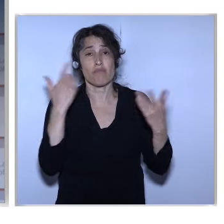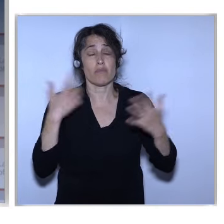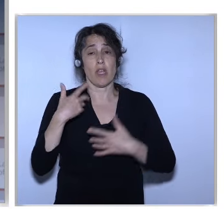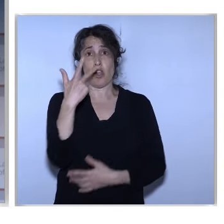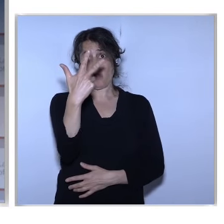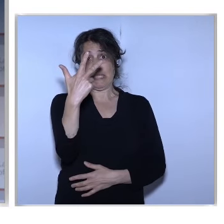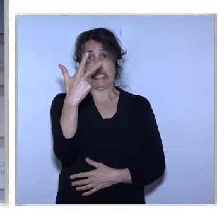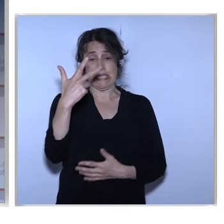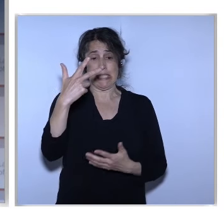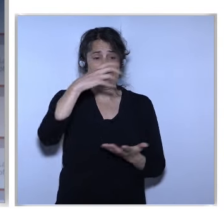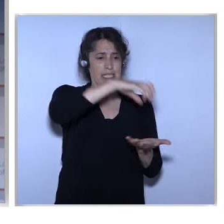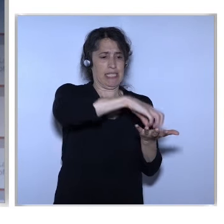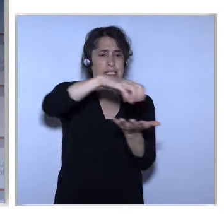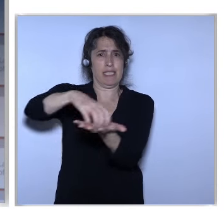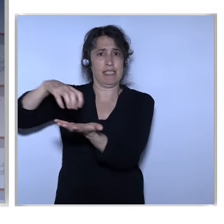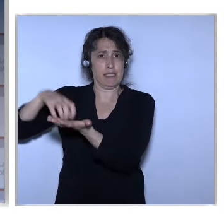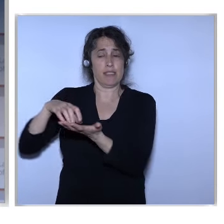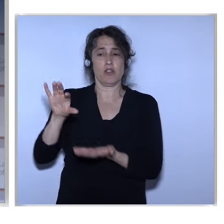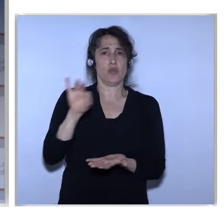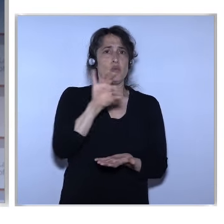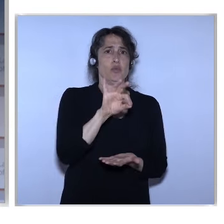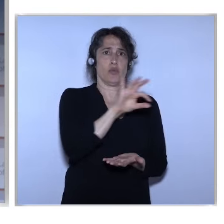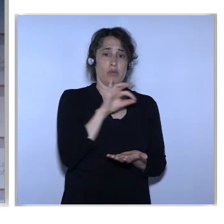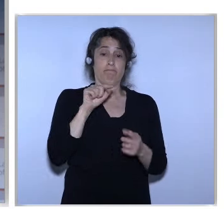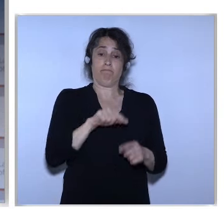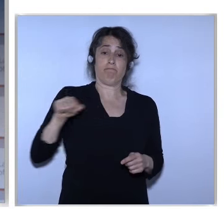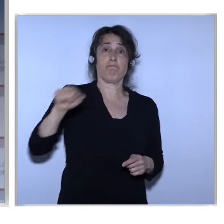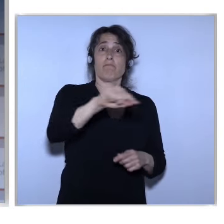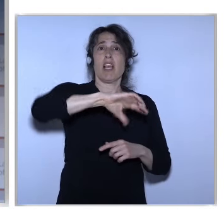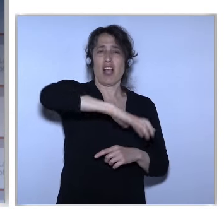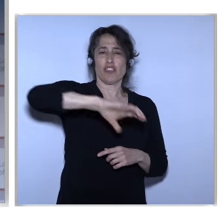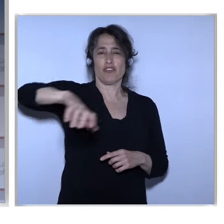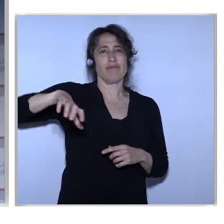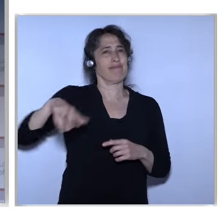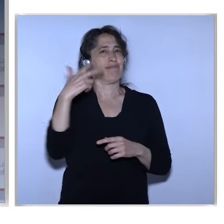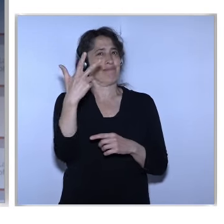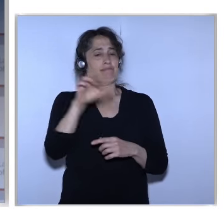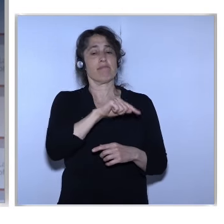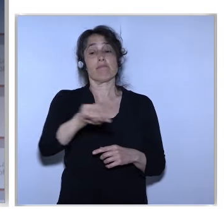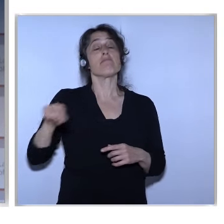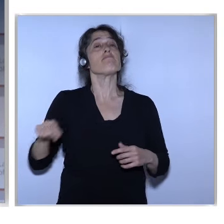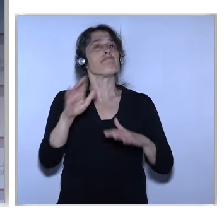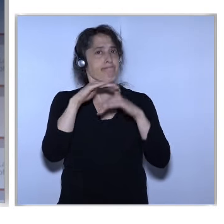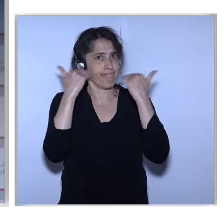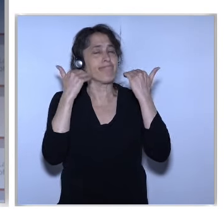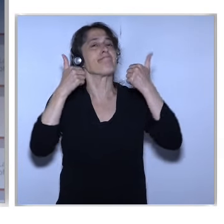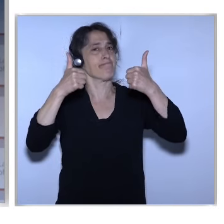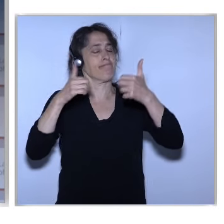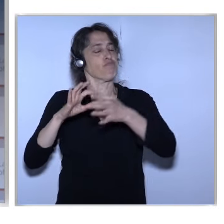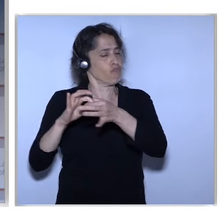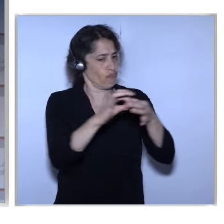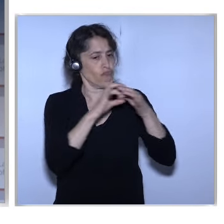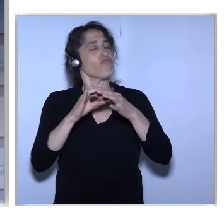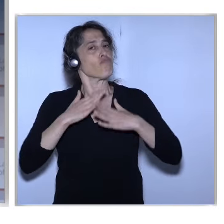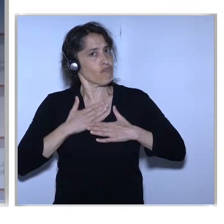From Three Different Countries That Are Ready To Co-operate On A New Collaborative Platform For Collecting Ideas For New